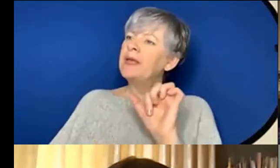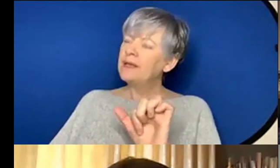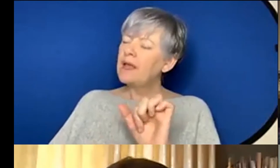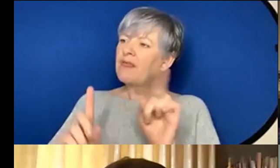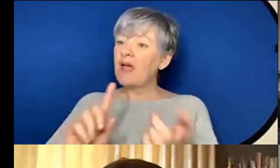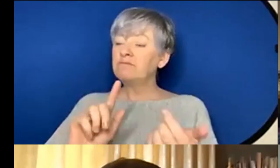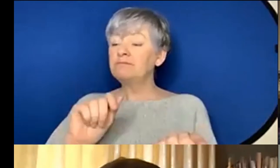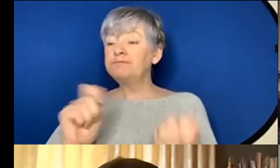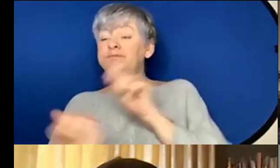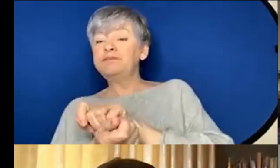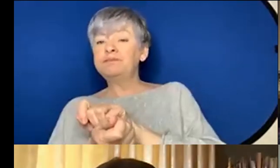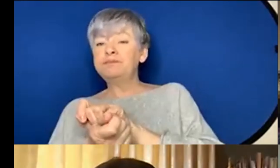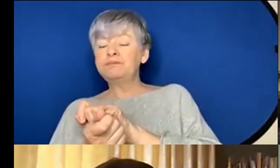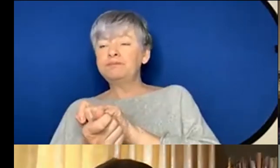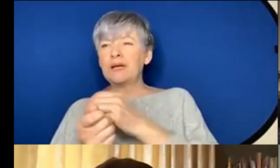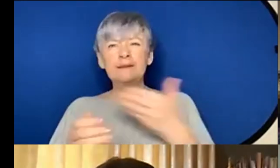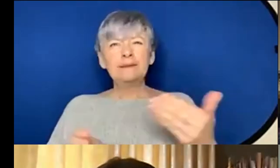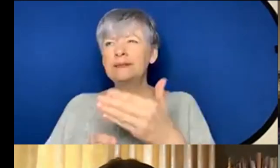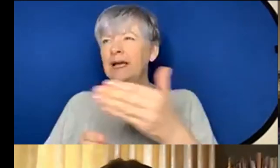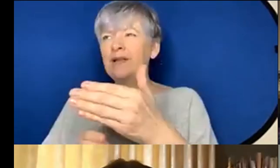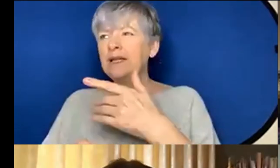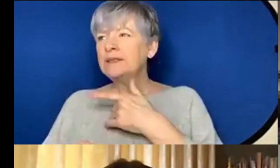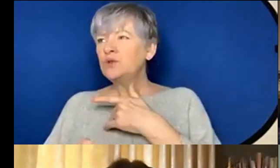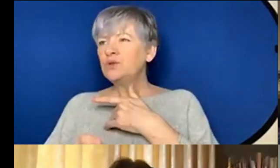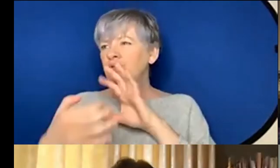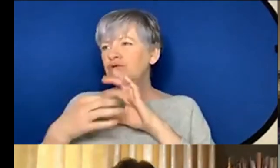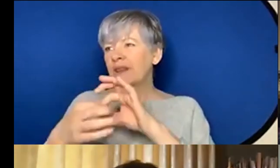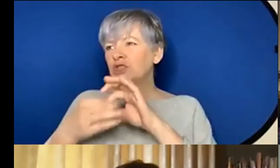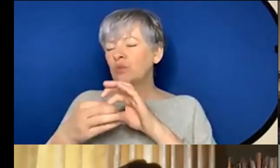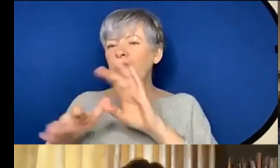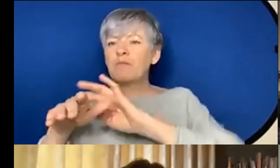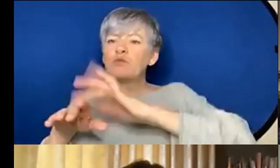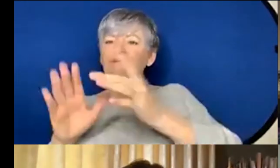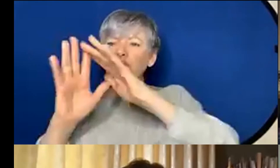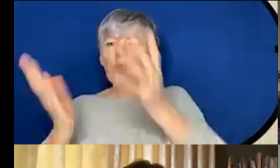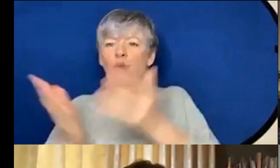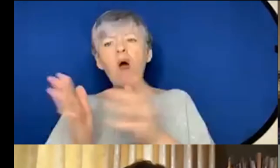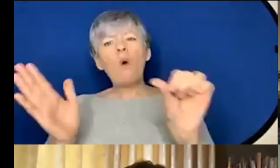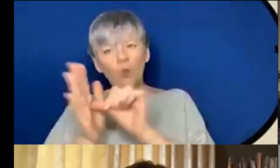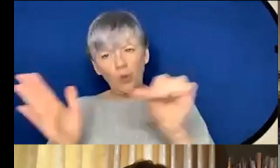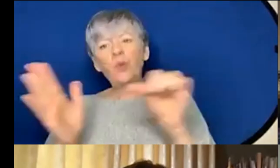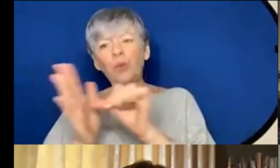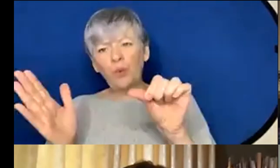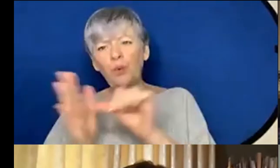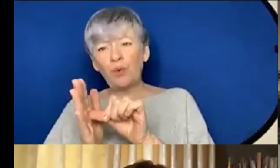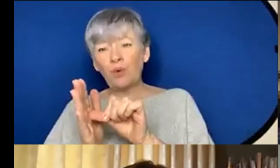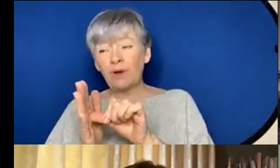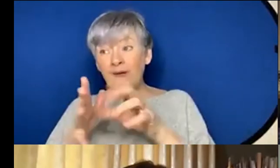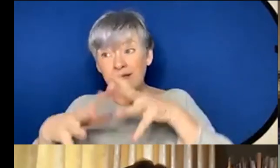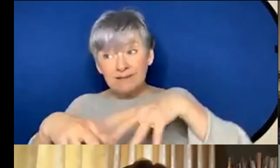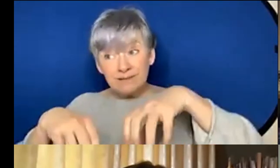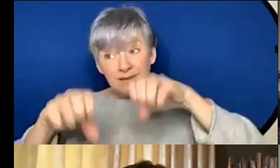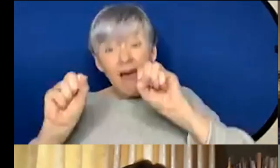side is that navigating interpersonal relationships of the professional music world is really hard um especially starting them